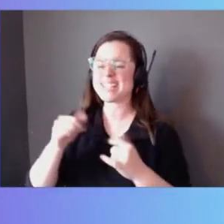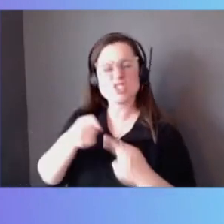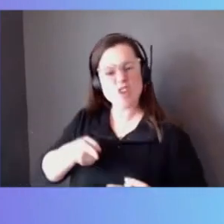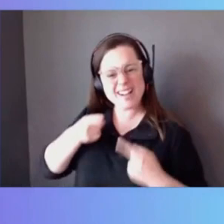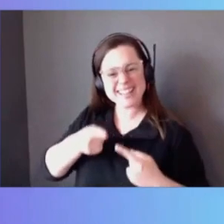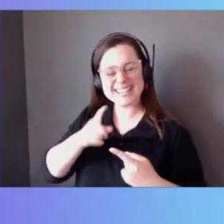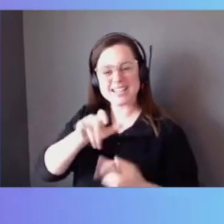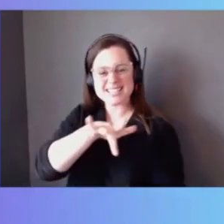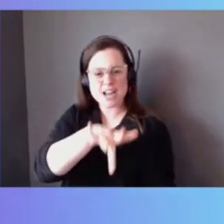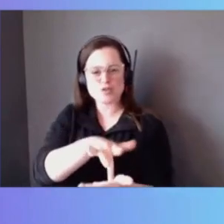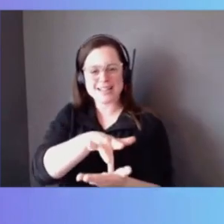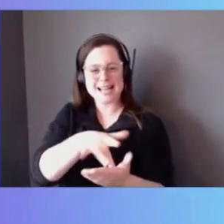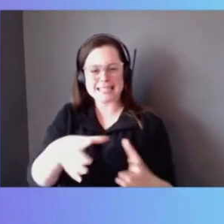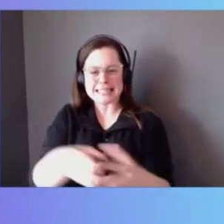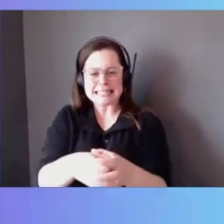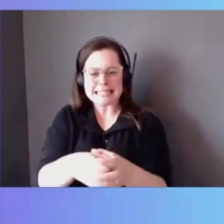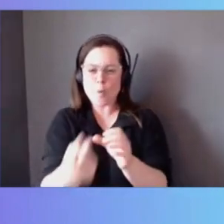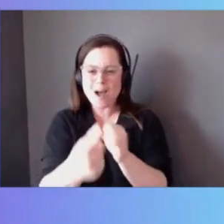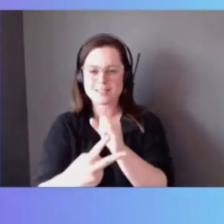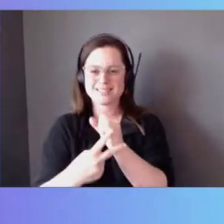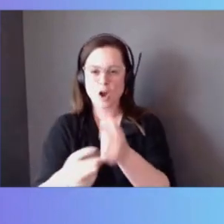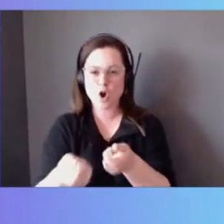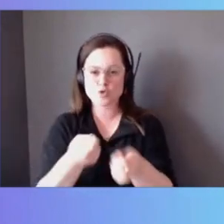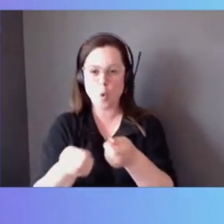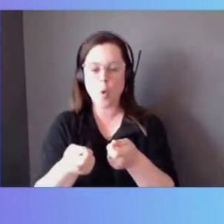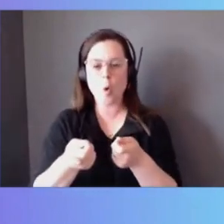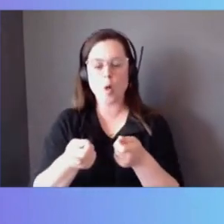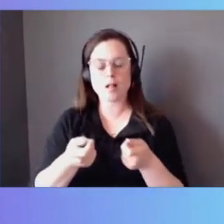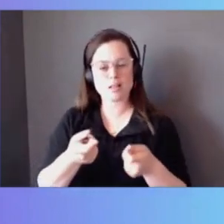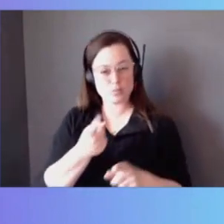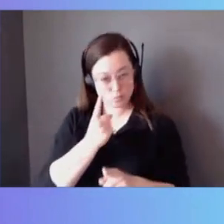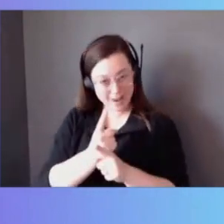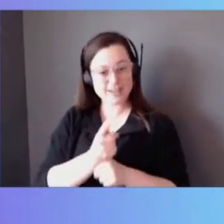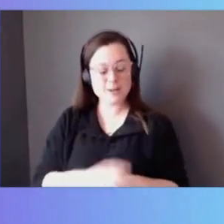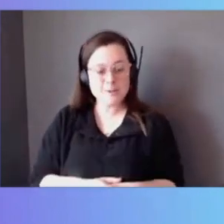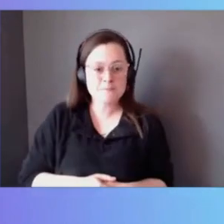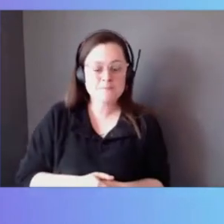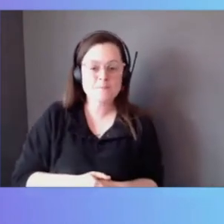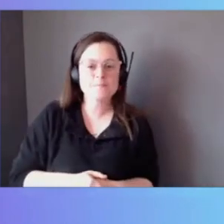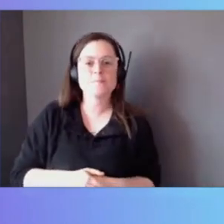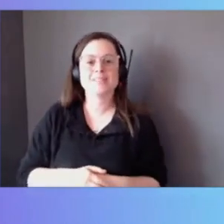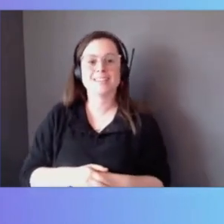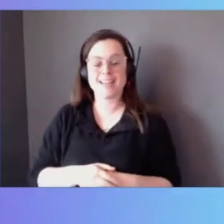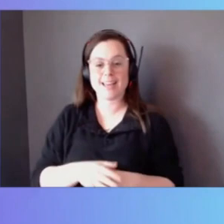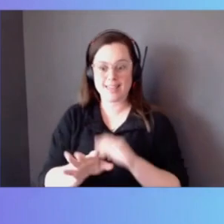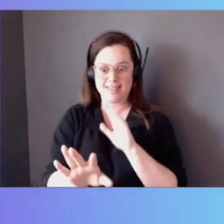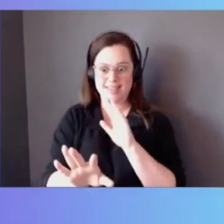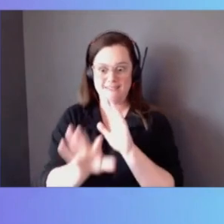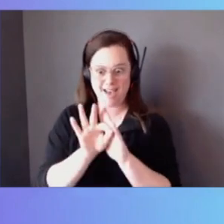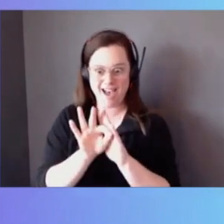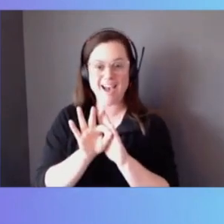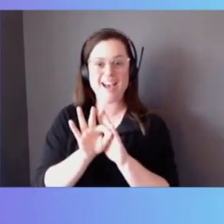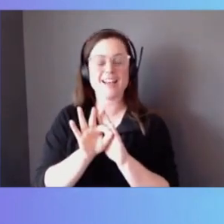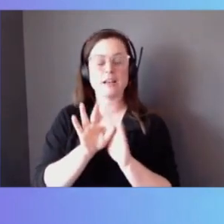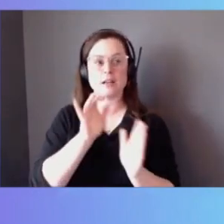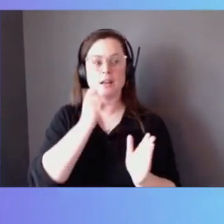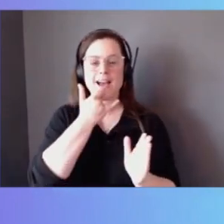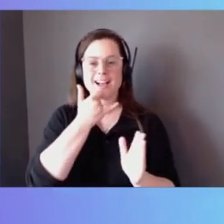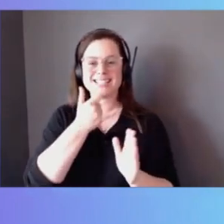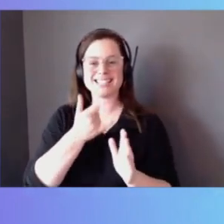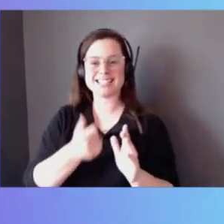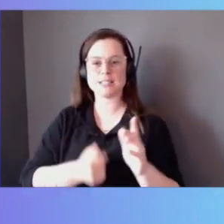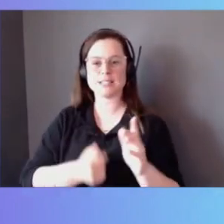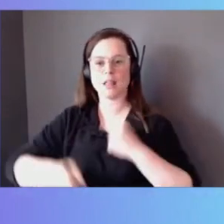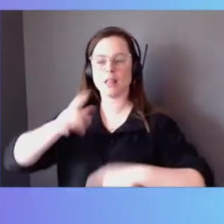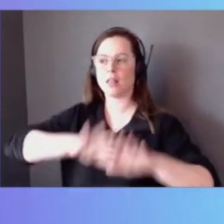storage control, right? Or management plane. And they discover, we, they discover accidentally backwards stumble into